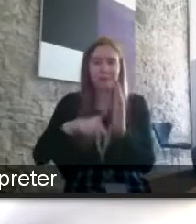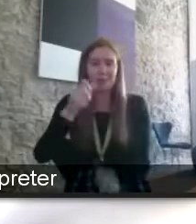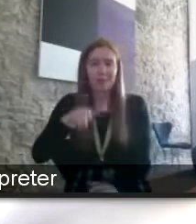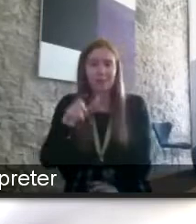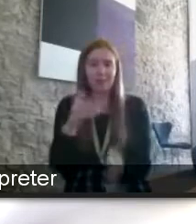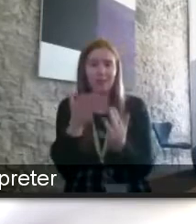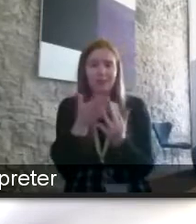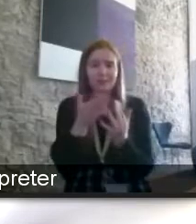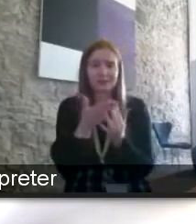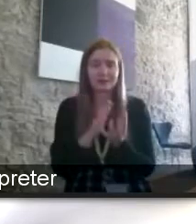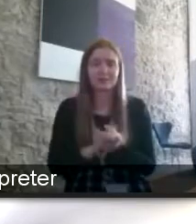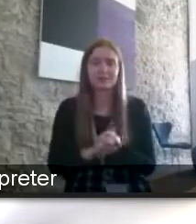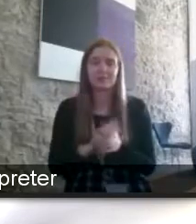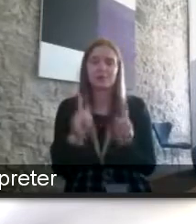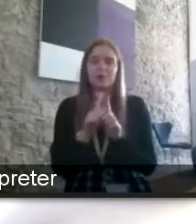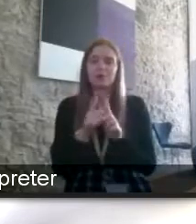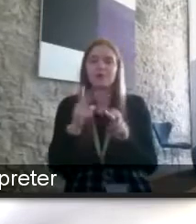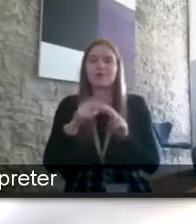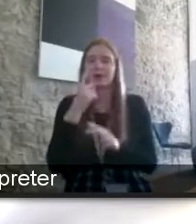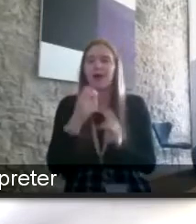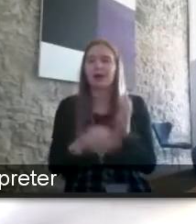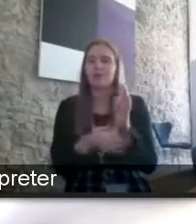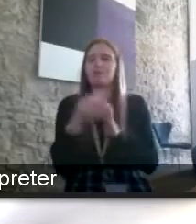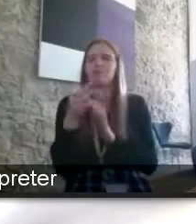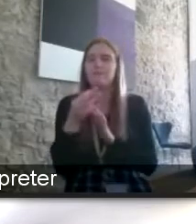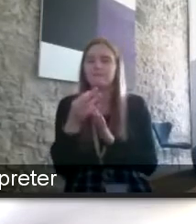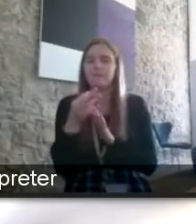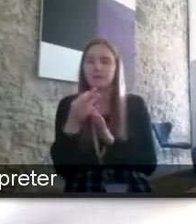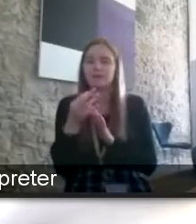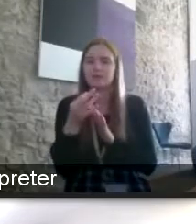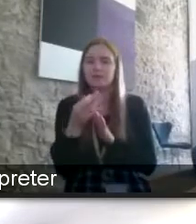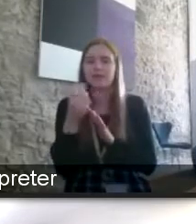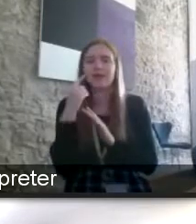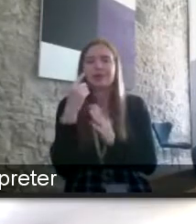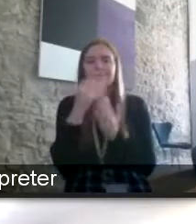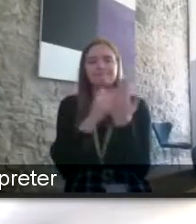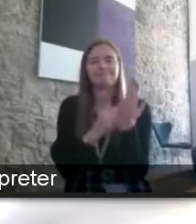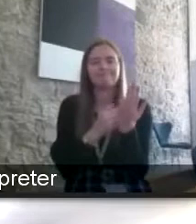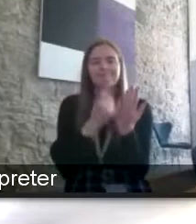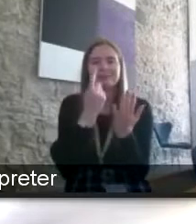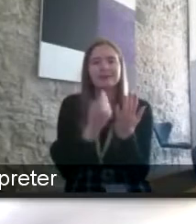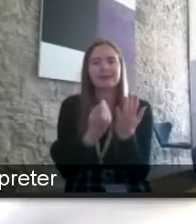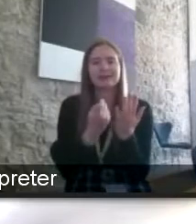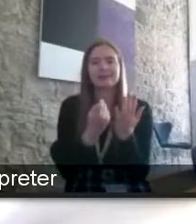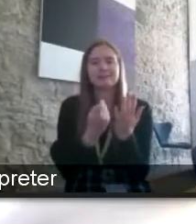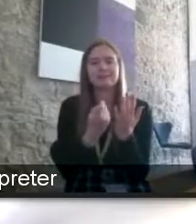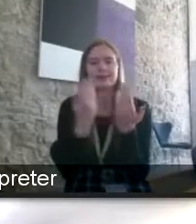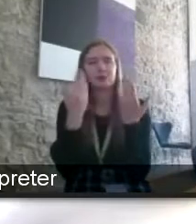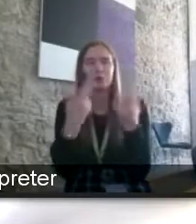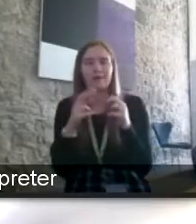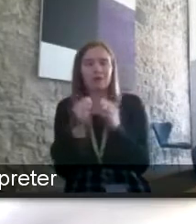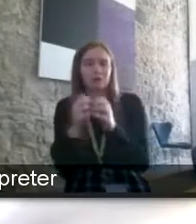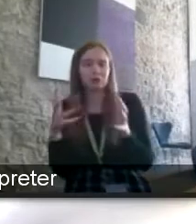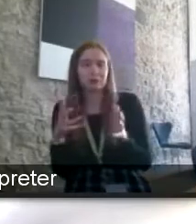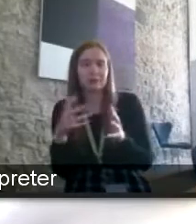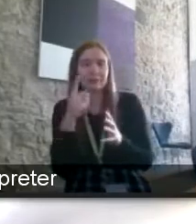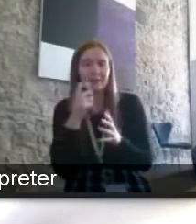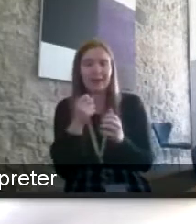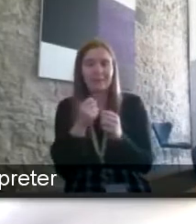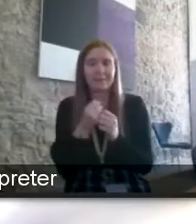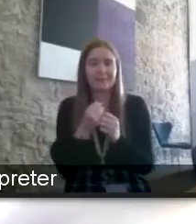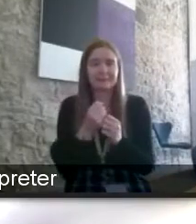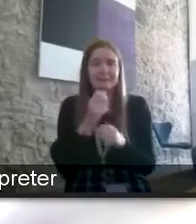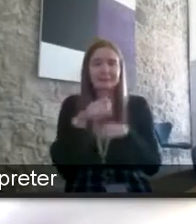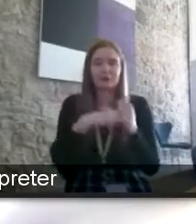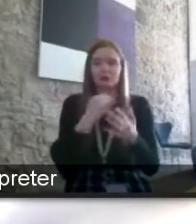and to see where they can improve i think the index sometimes can i don't know other people might disagree but can actually backfire slightly